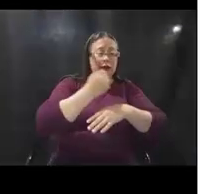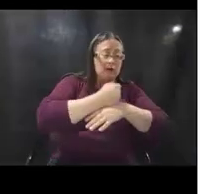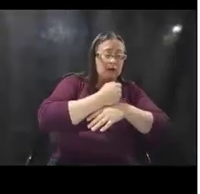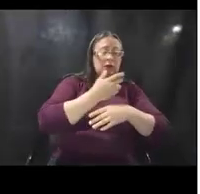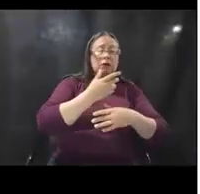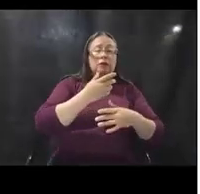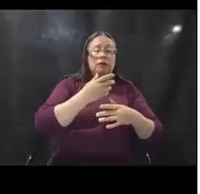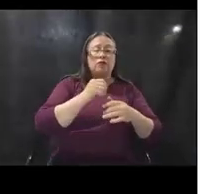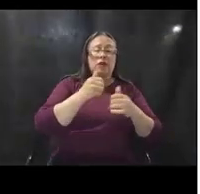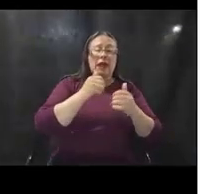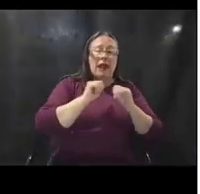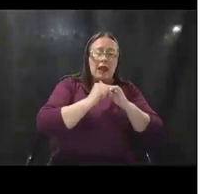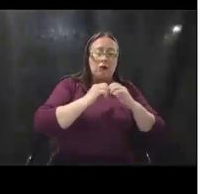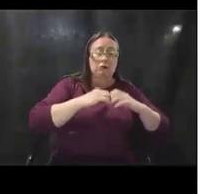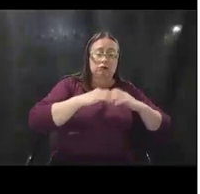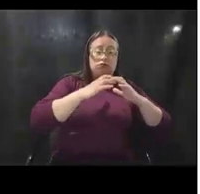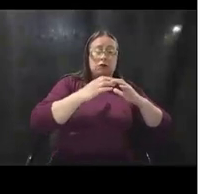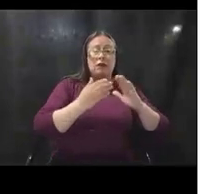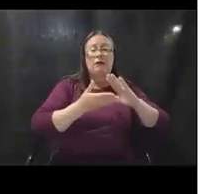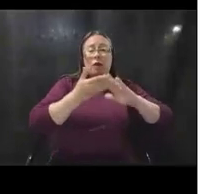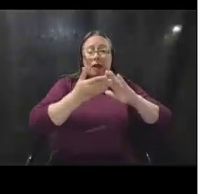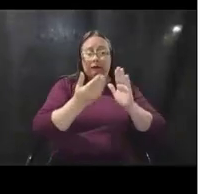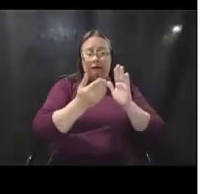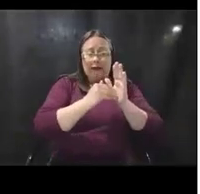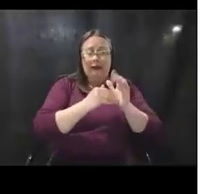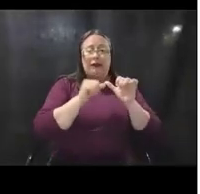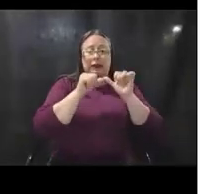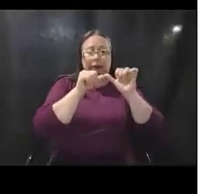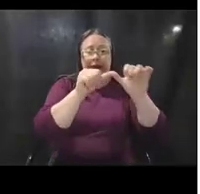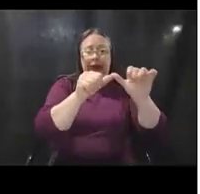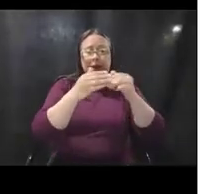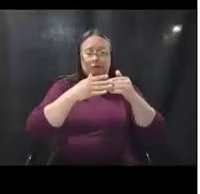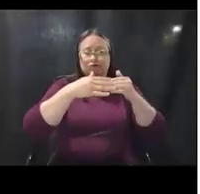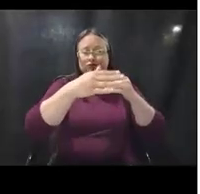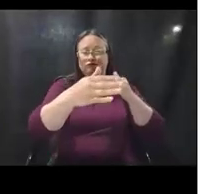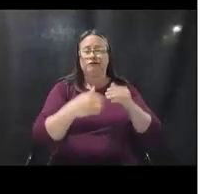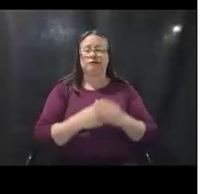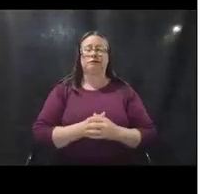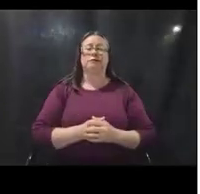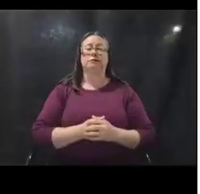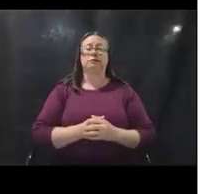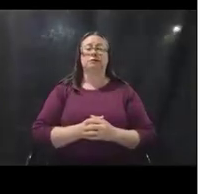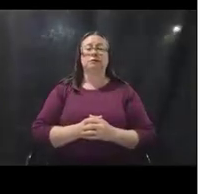and running in a safe manner and then continuing the operations forward. Next slide, please.